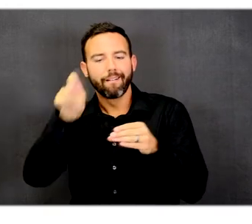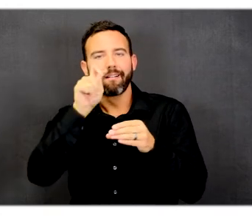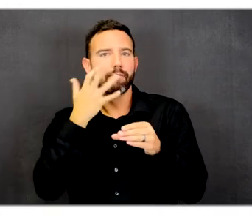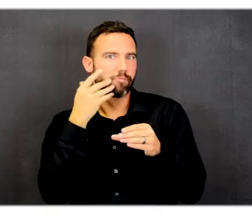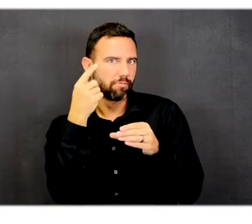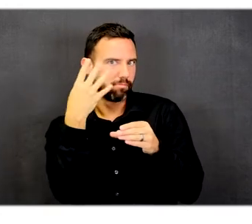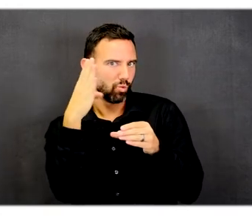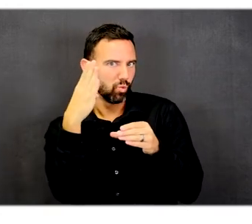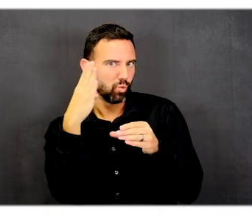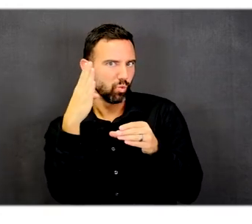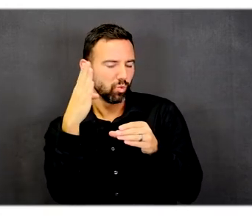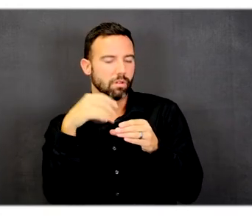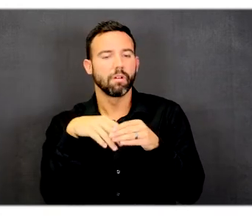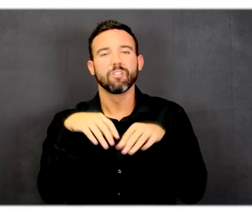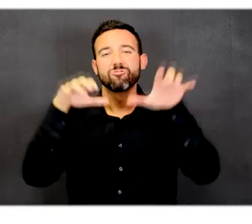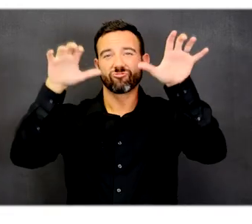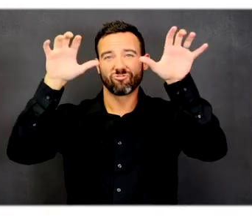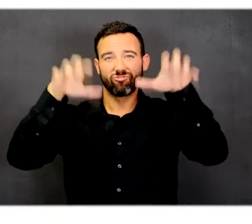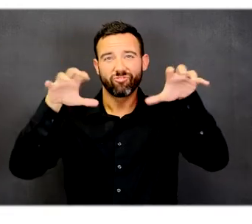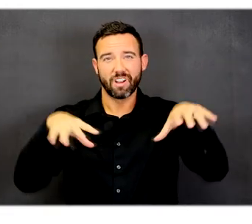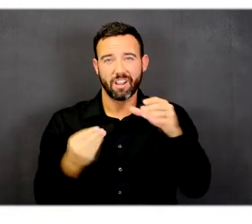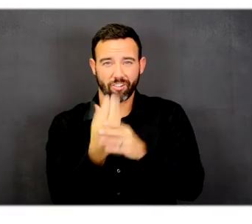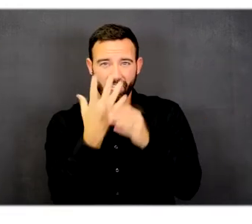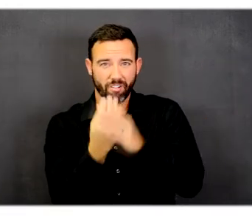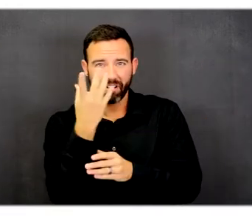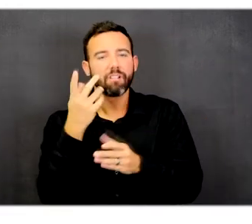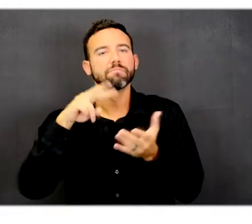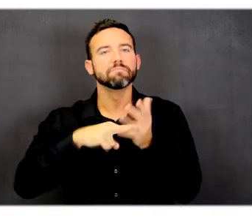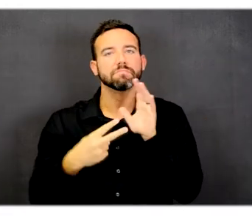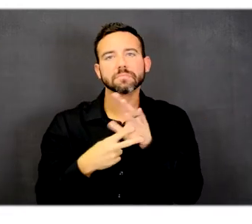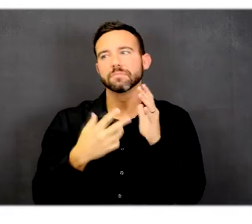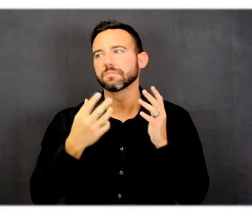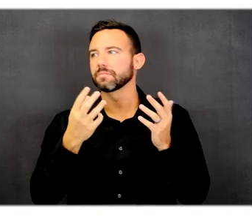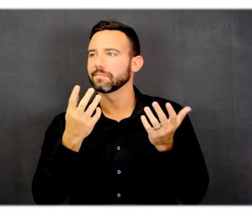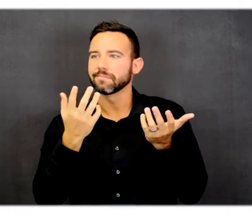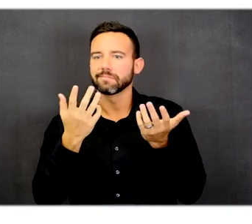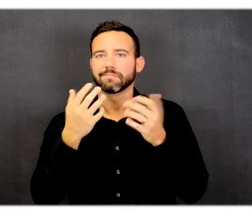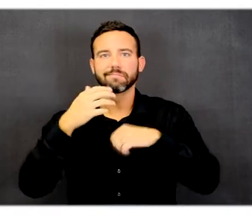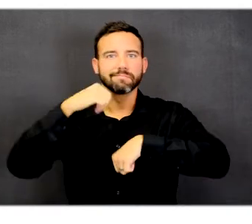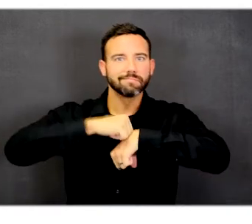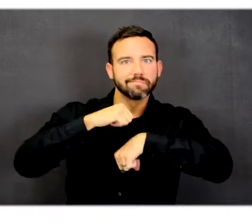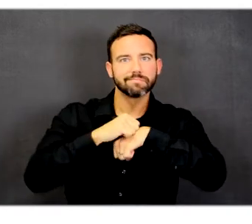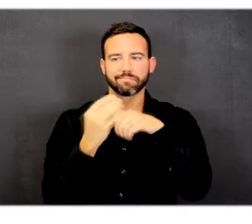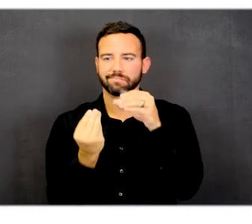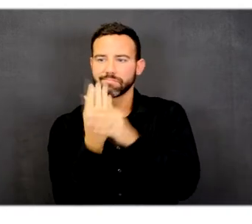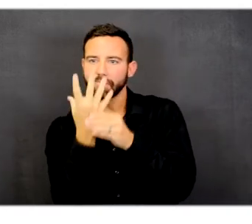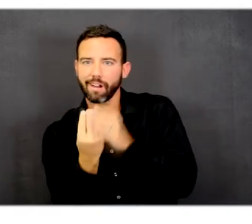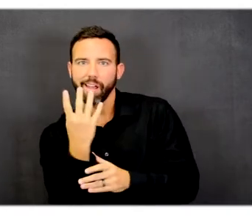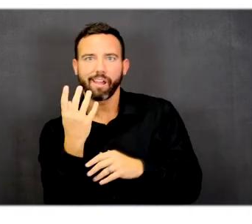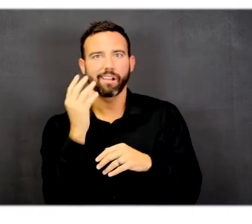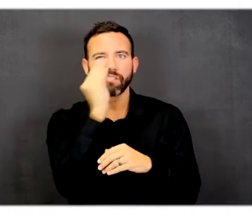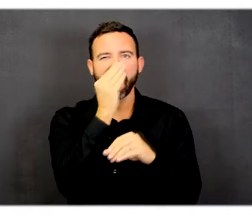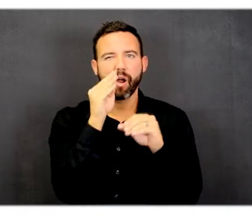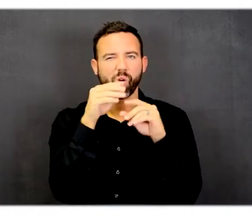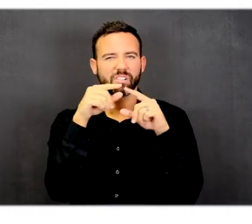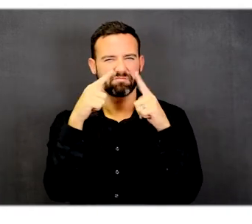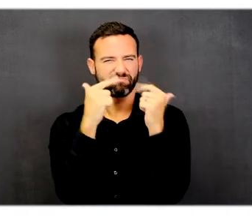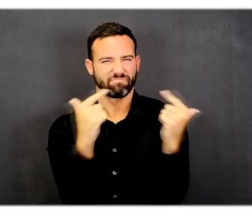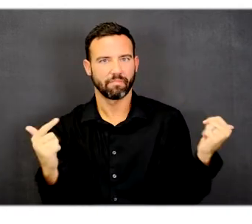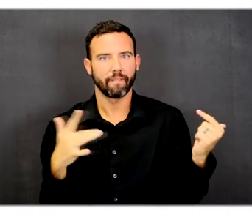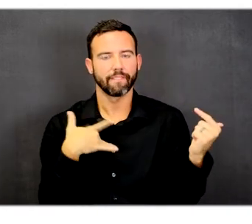Rain rain garden is a drainage feature that has plants, rocks, and things in it to make it have a very natural feel.